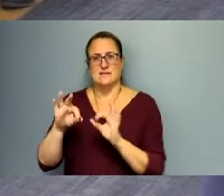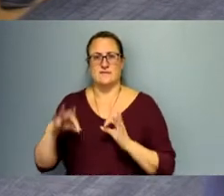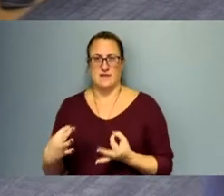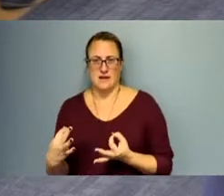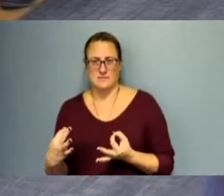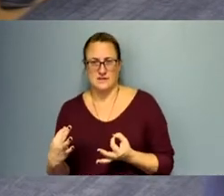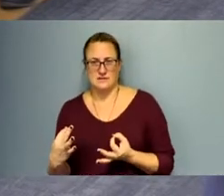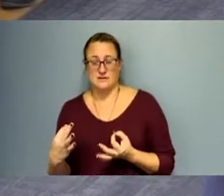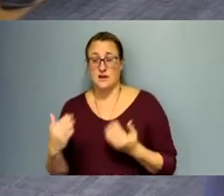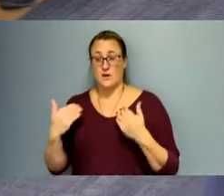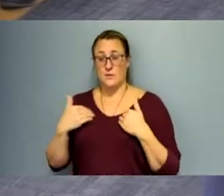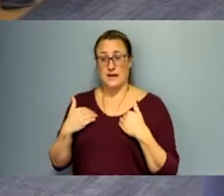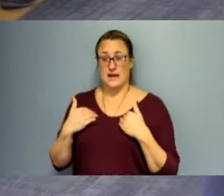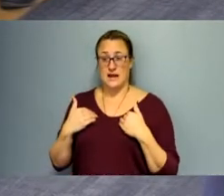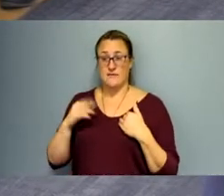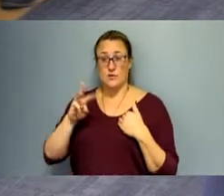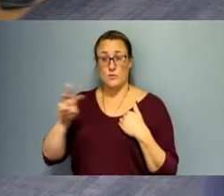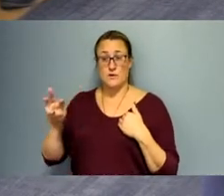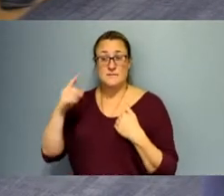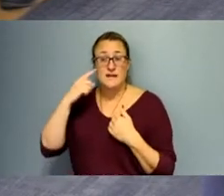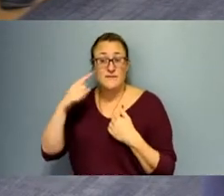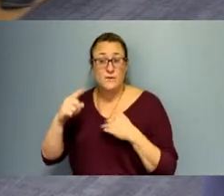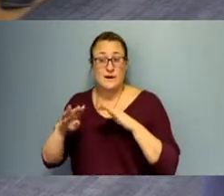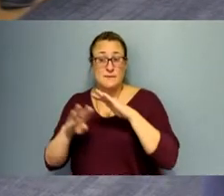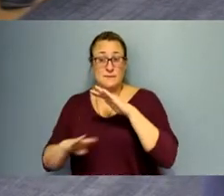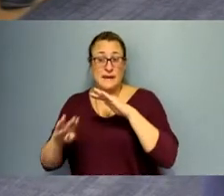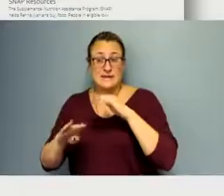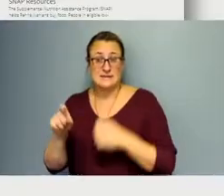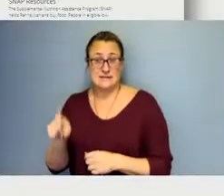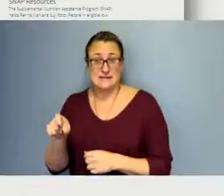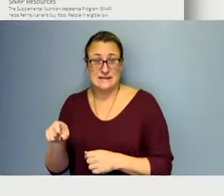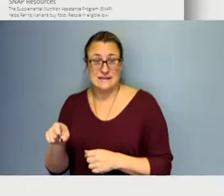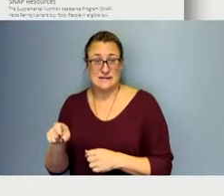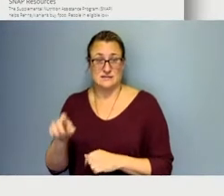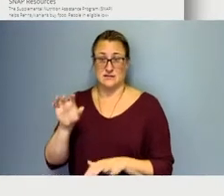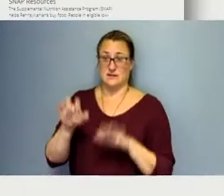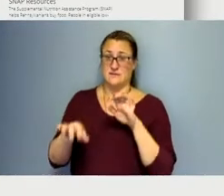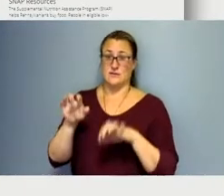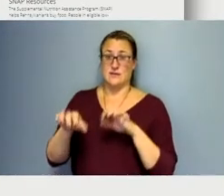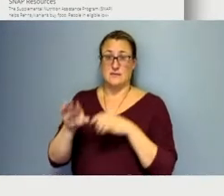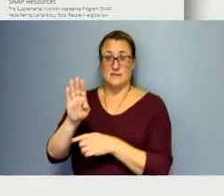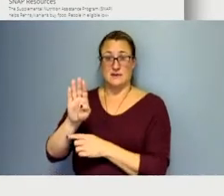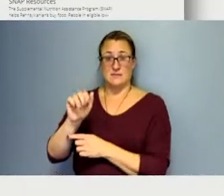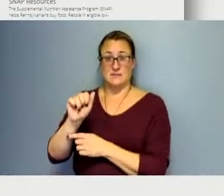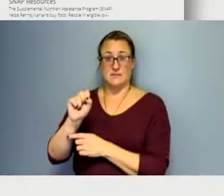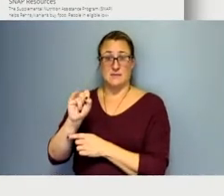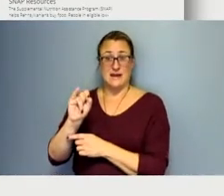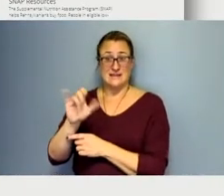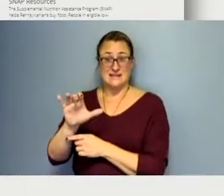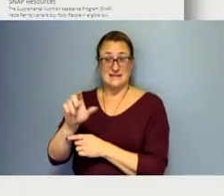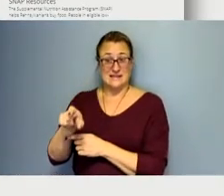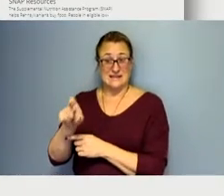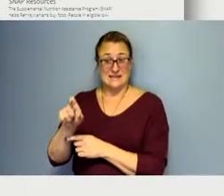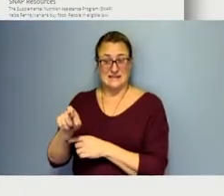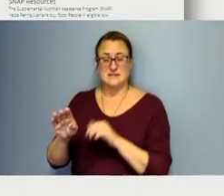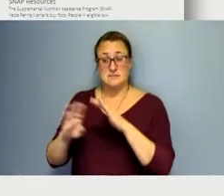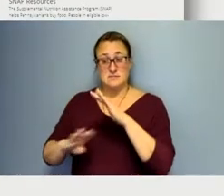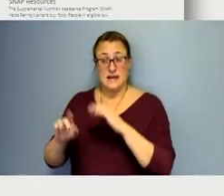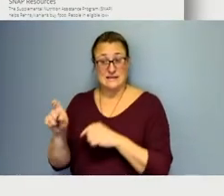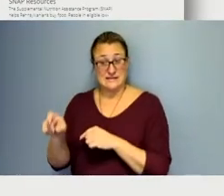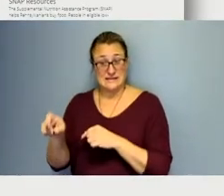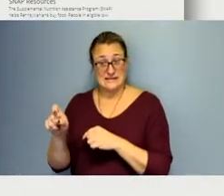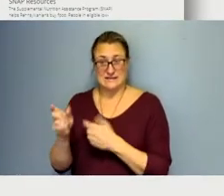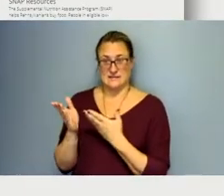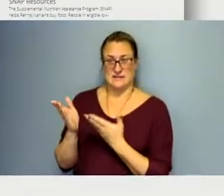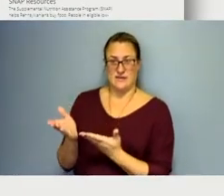basic needs website. Um, if just type in basic needs, when you get into the bucks.edu website, you'll find basic